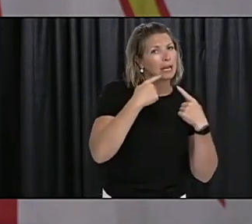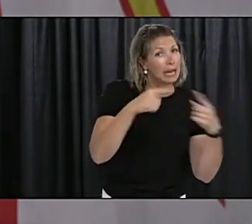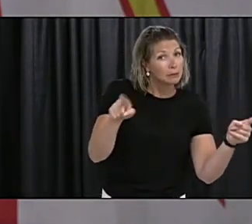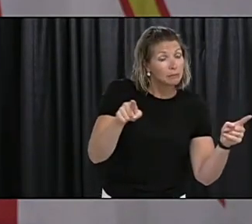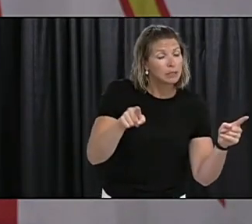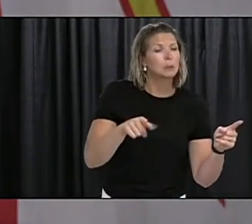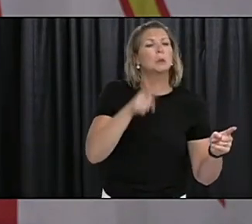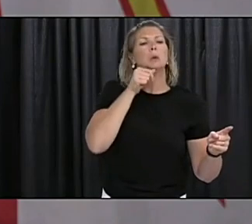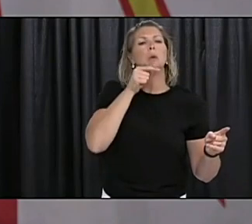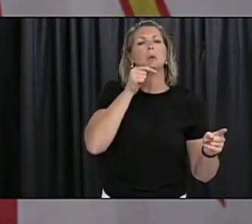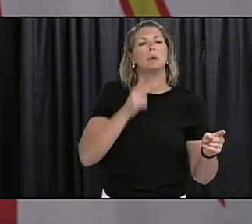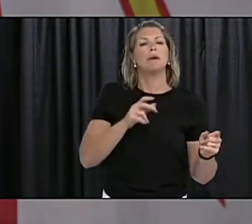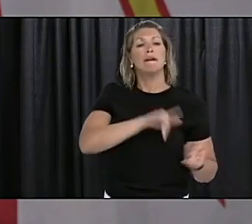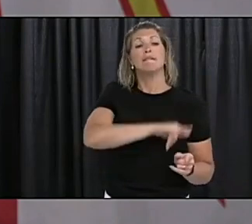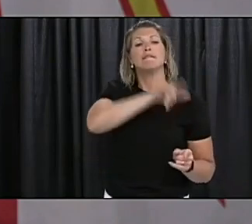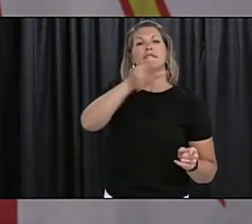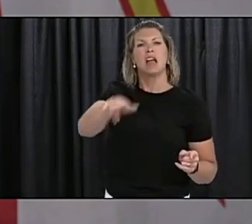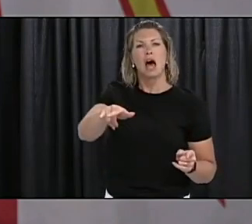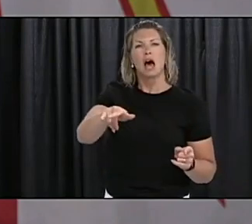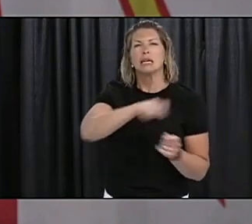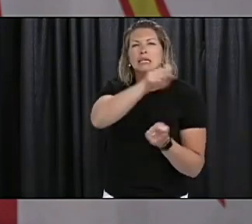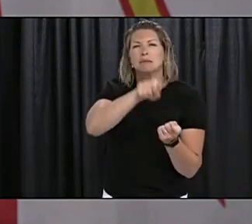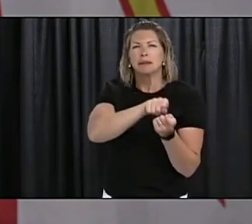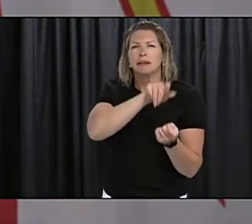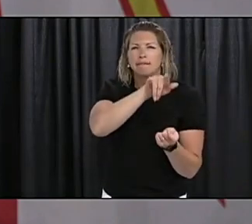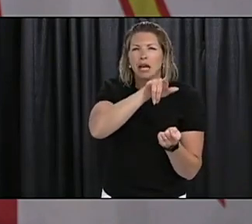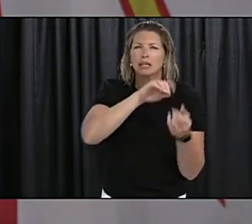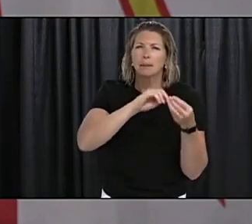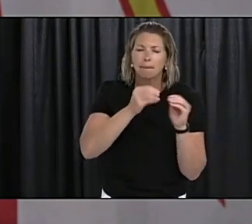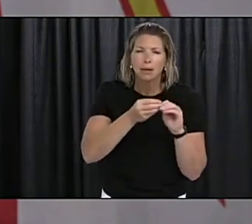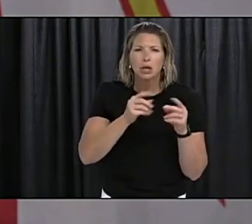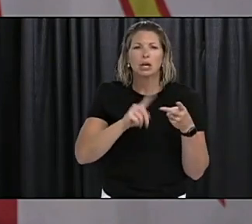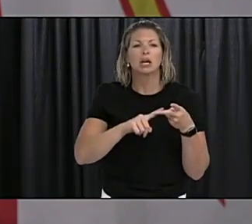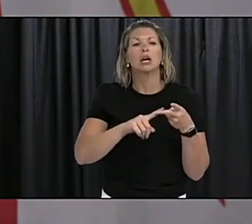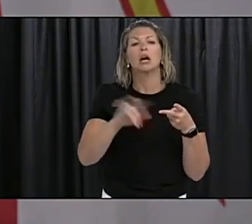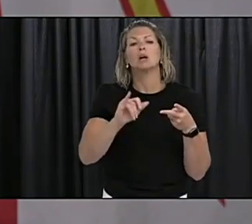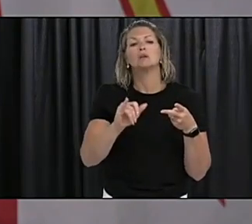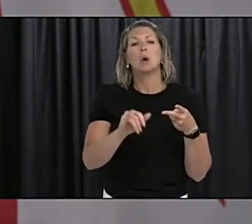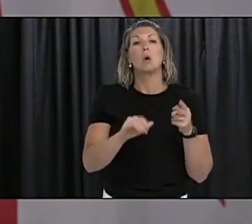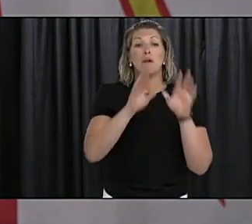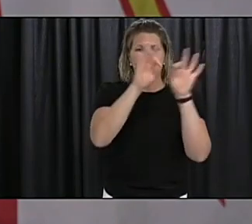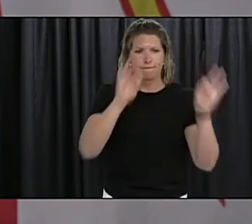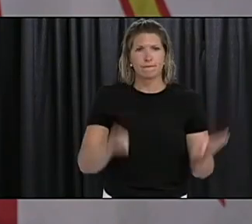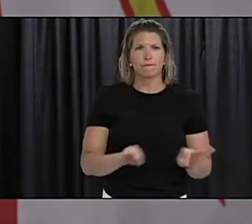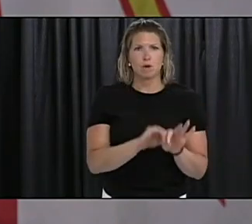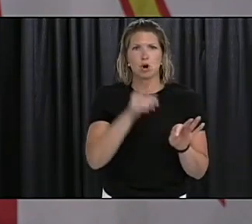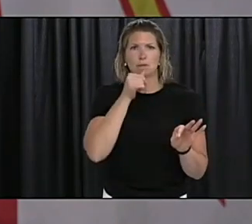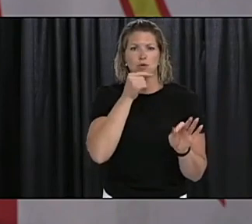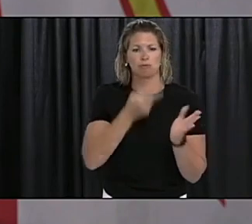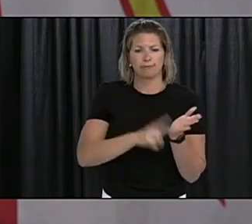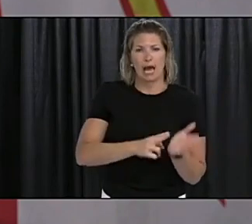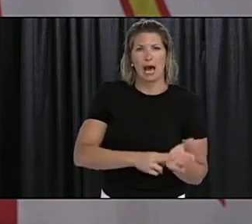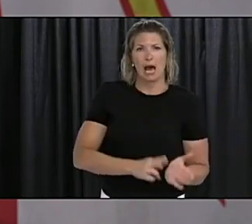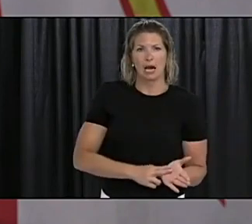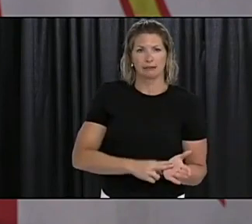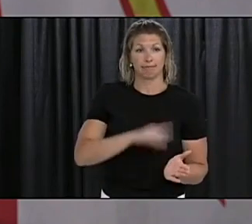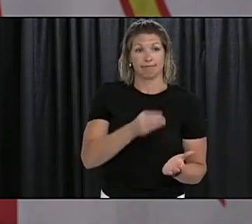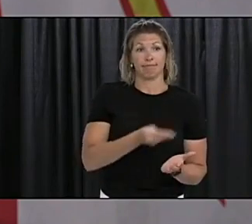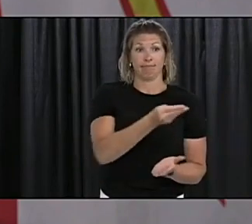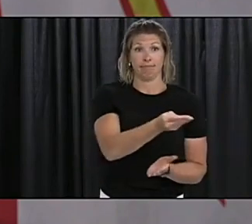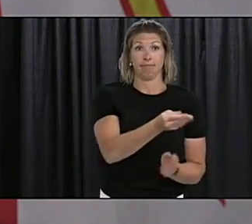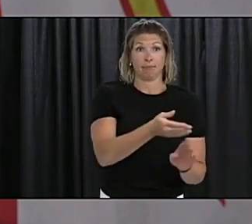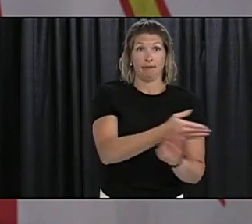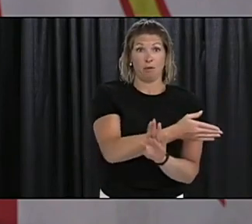people to get tested if they were to watch for symptoms and to get tested if they were on the flight or